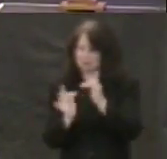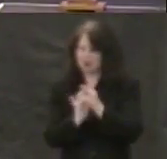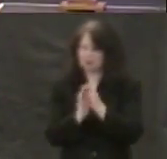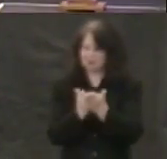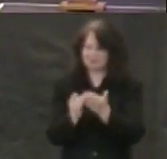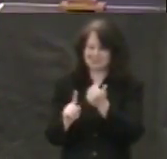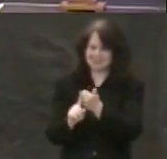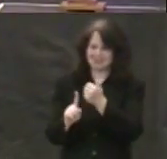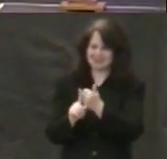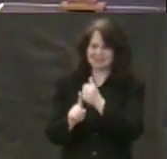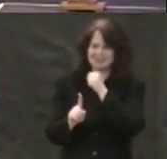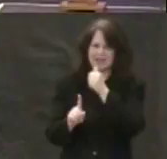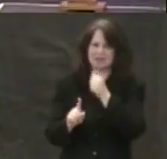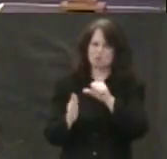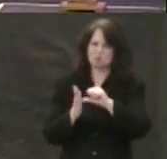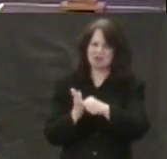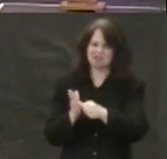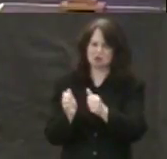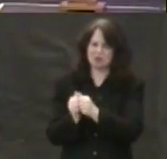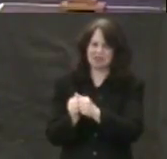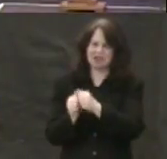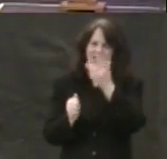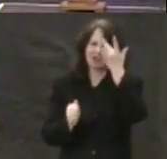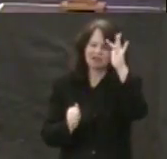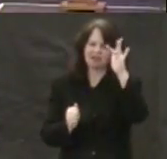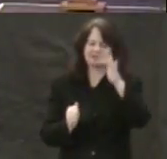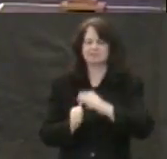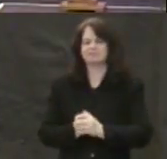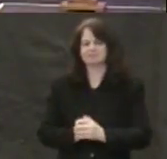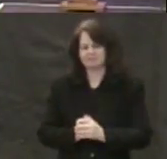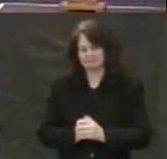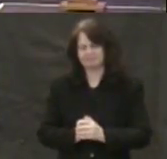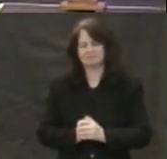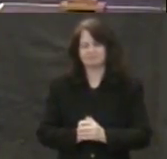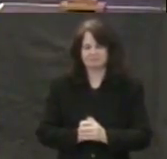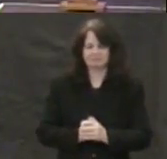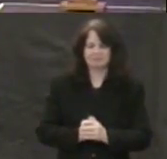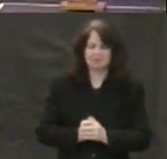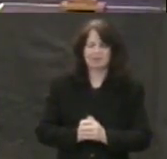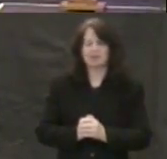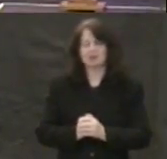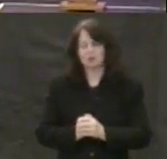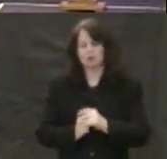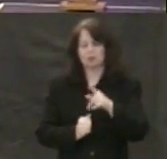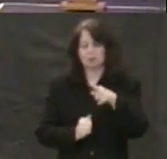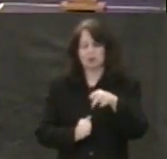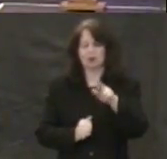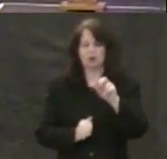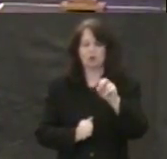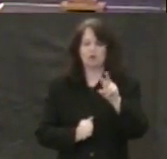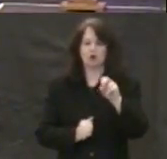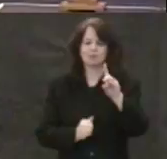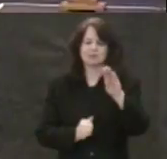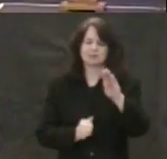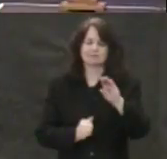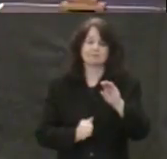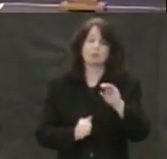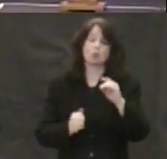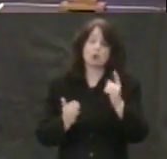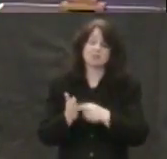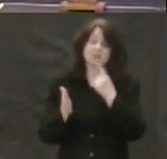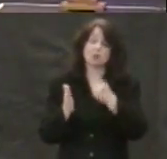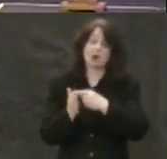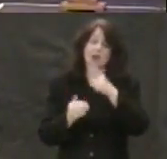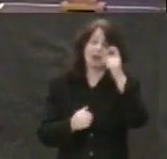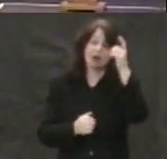impressed with cleverness. Oh, true, in the Proverbs, once in a while a wise person is